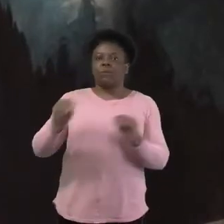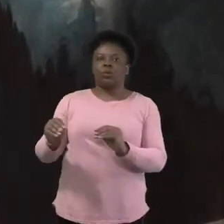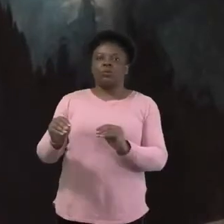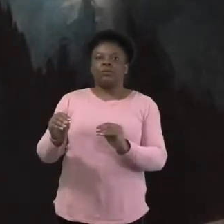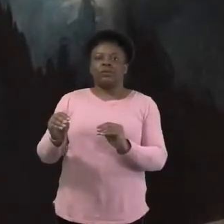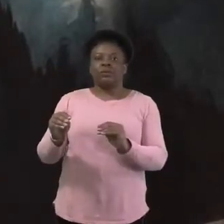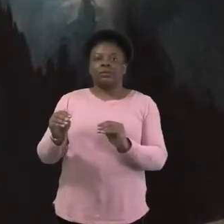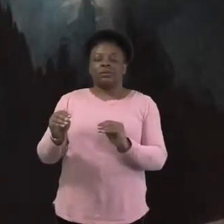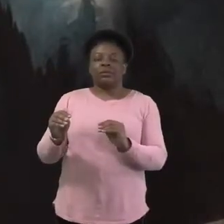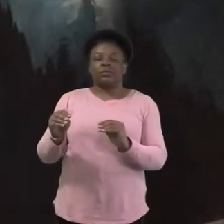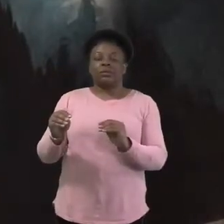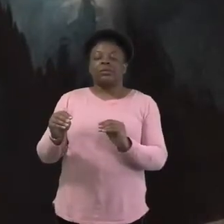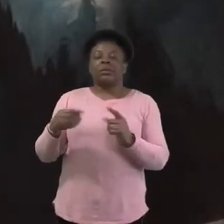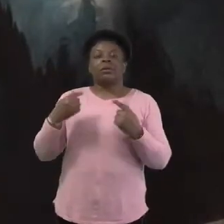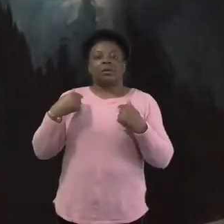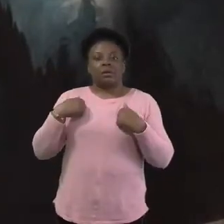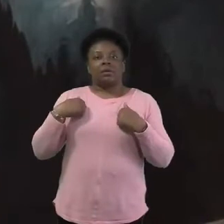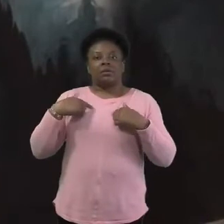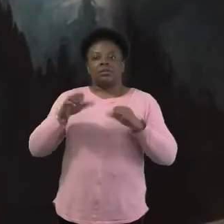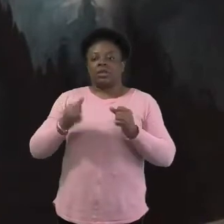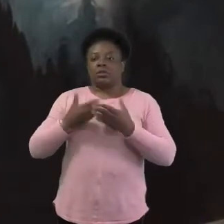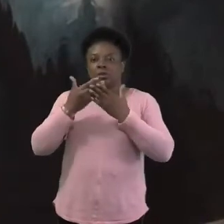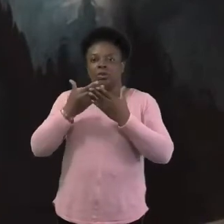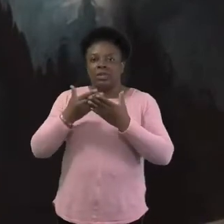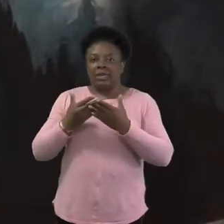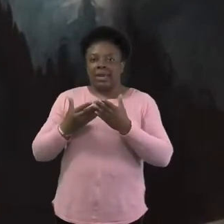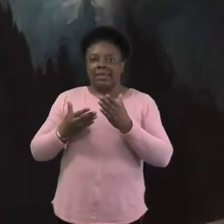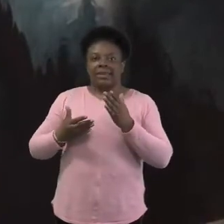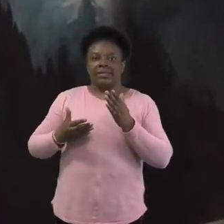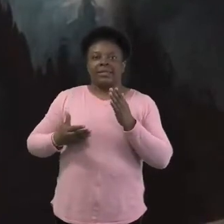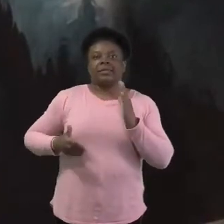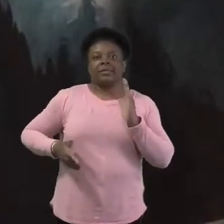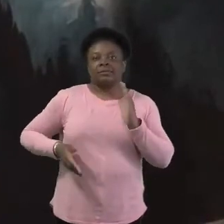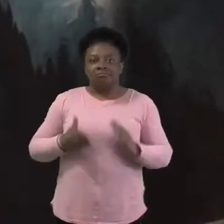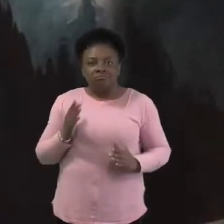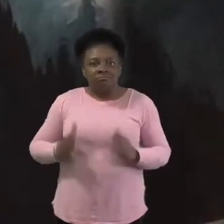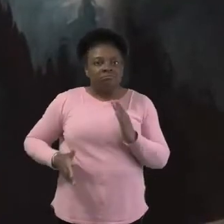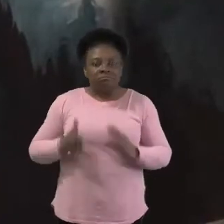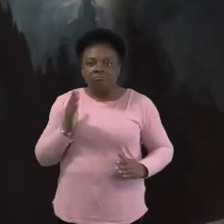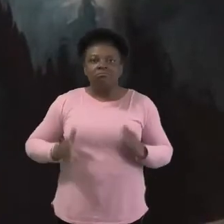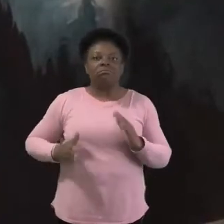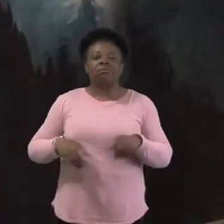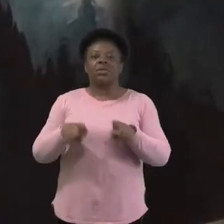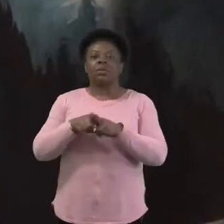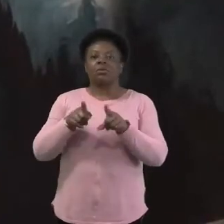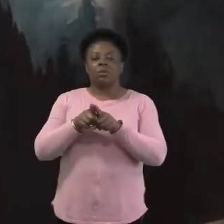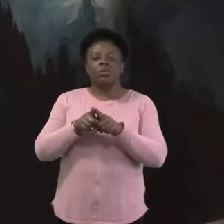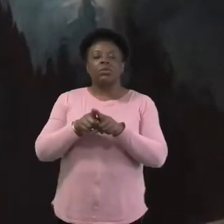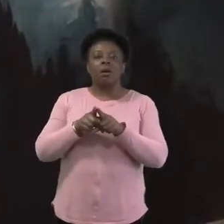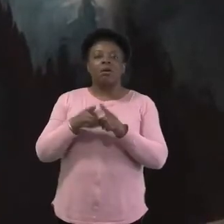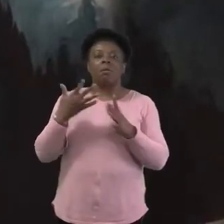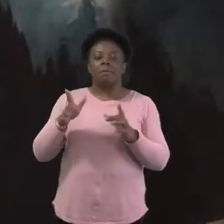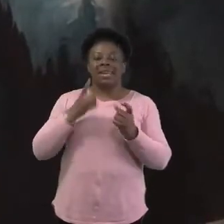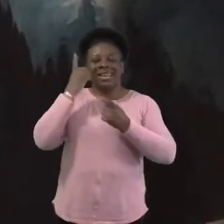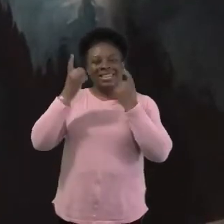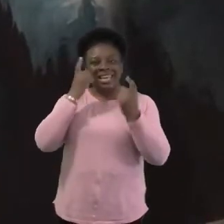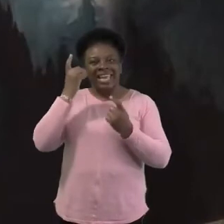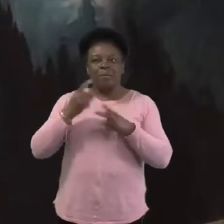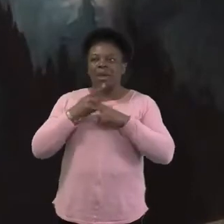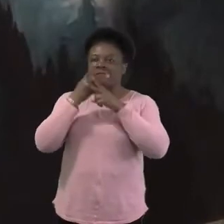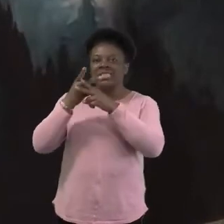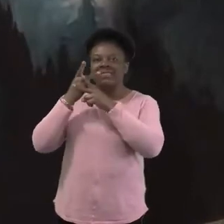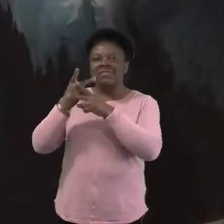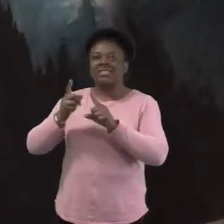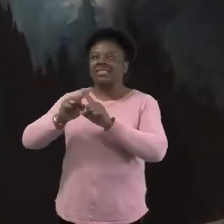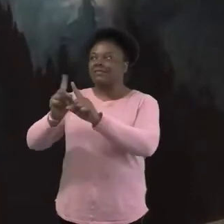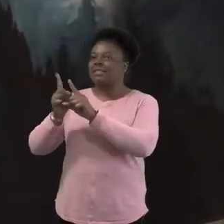recently it says, um, where I am, there's a lot of guys from different places in, uh, Europe, uh, and we